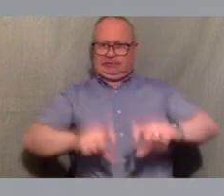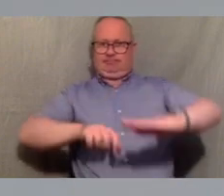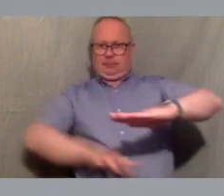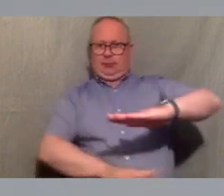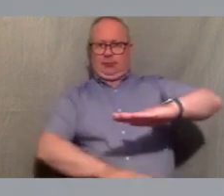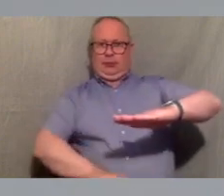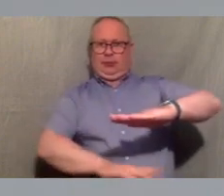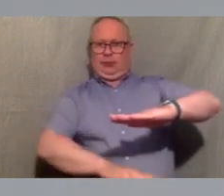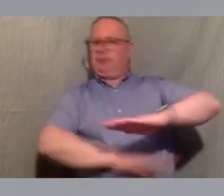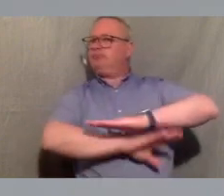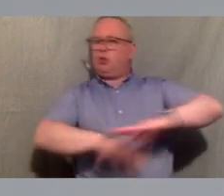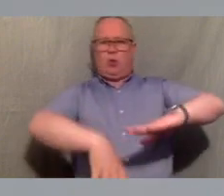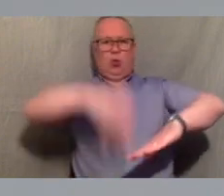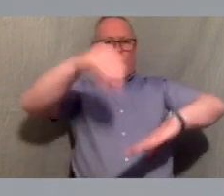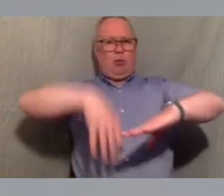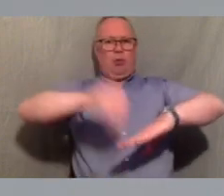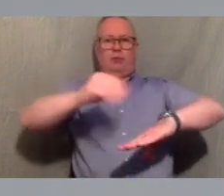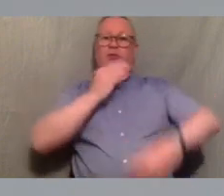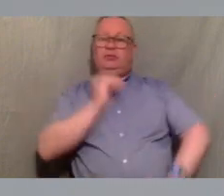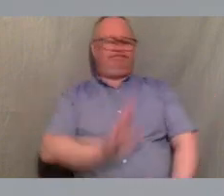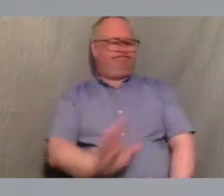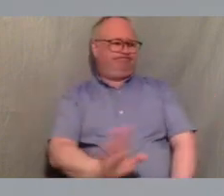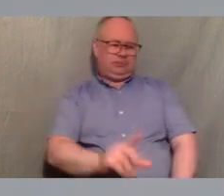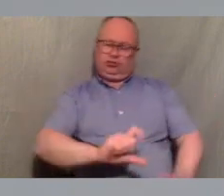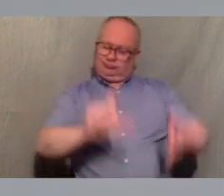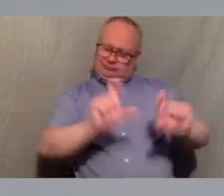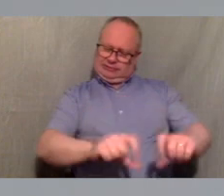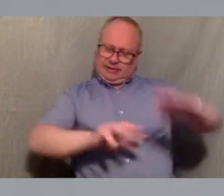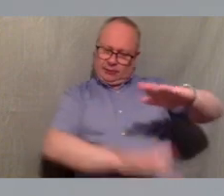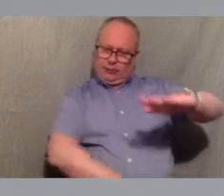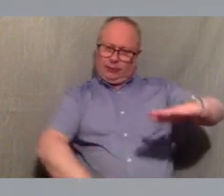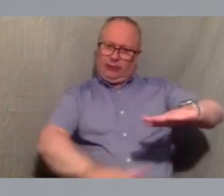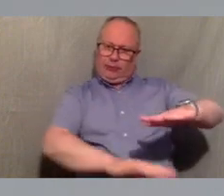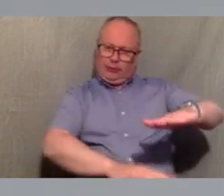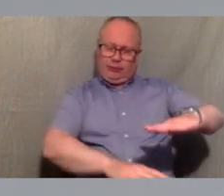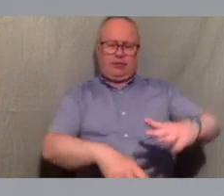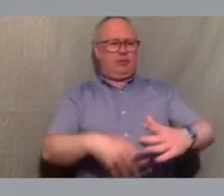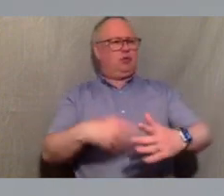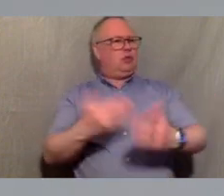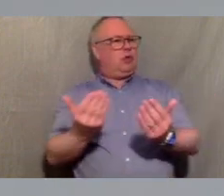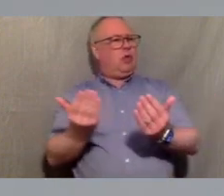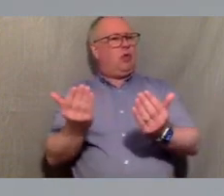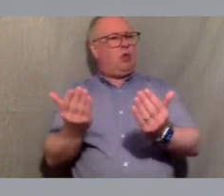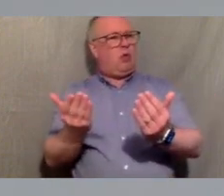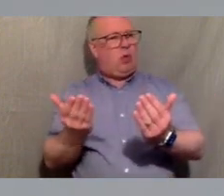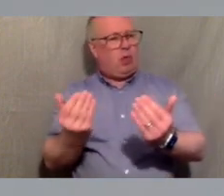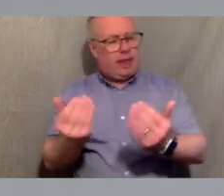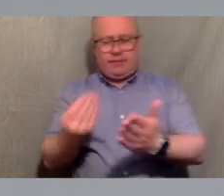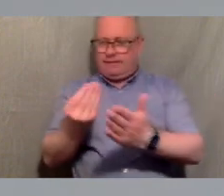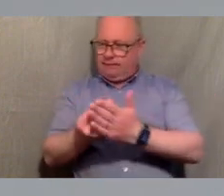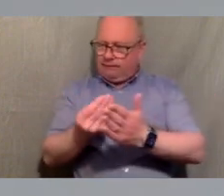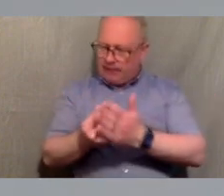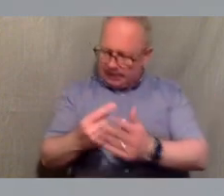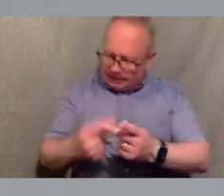the commitments that we might make regarding climate finance uh listening to indigenous communities debt